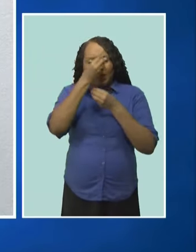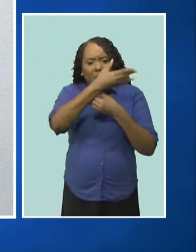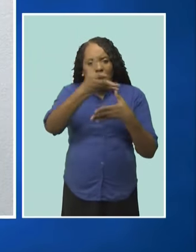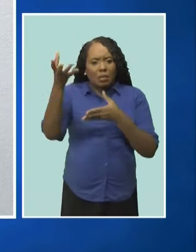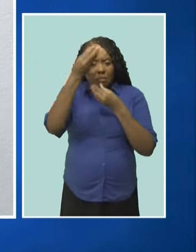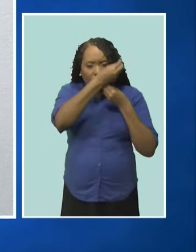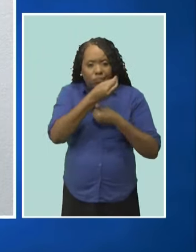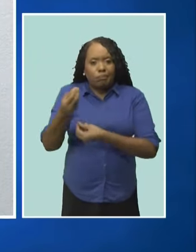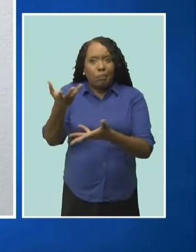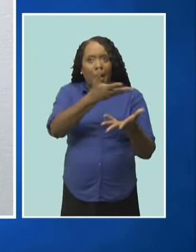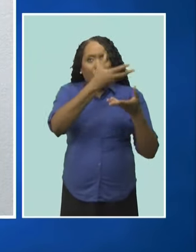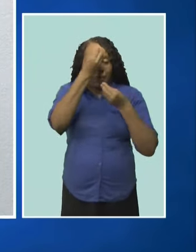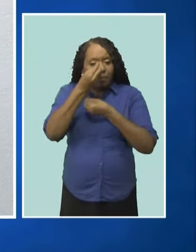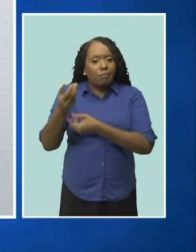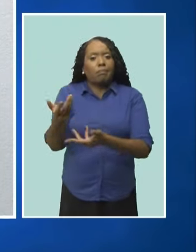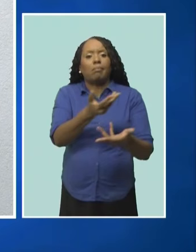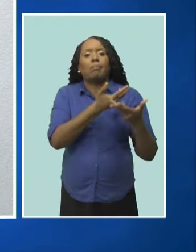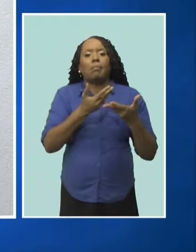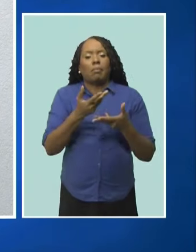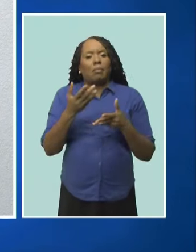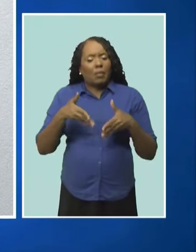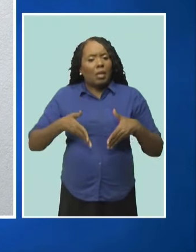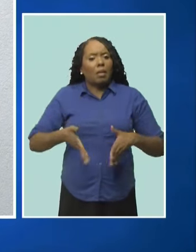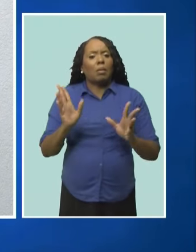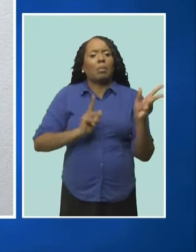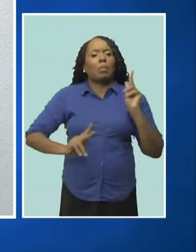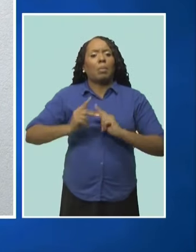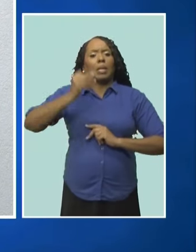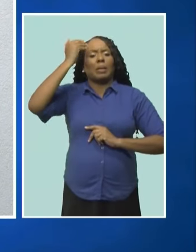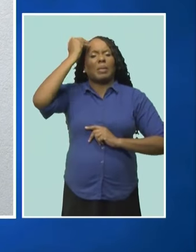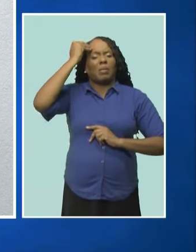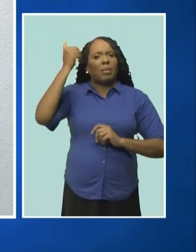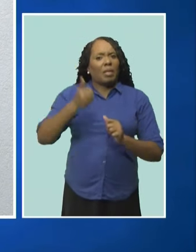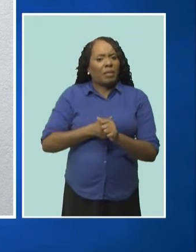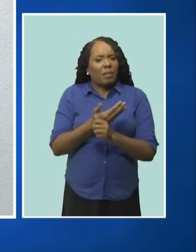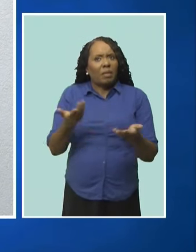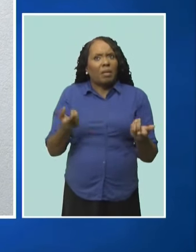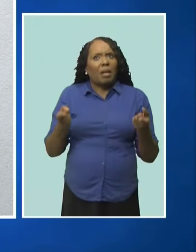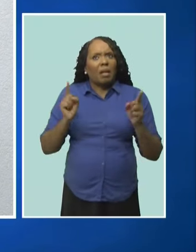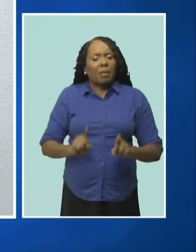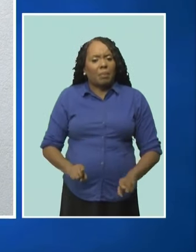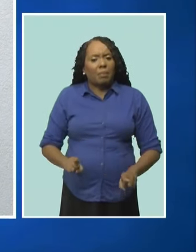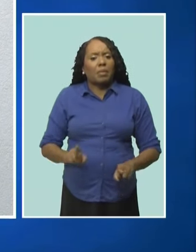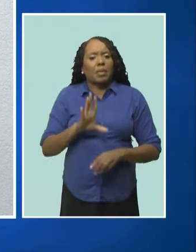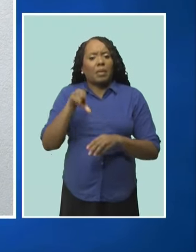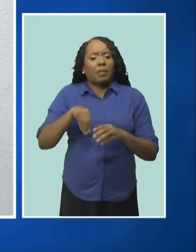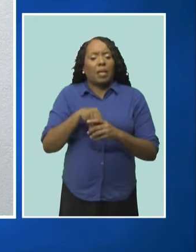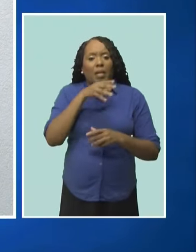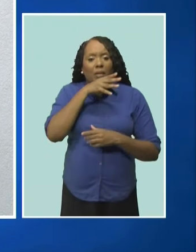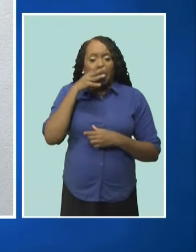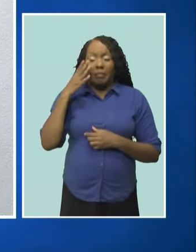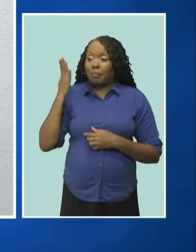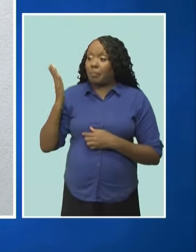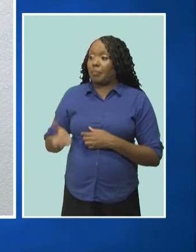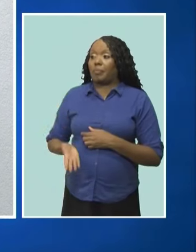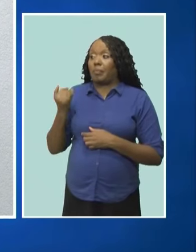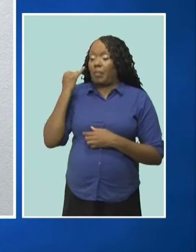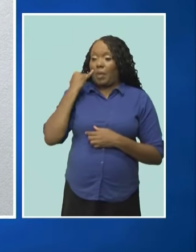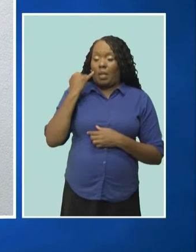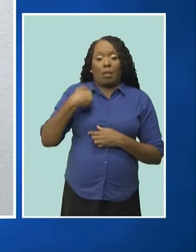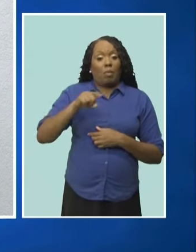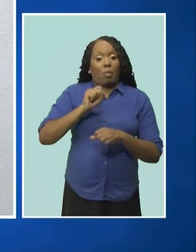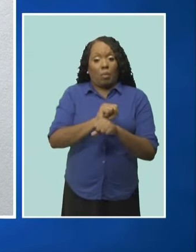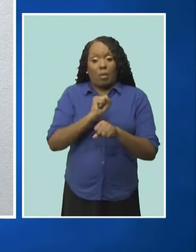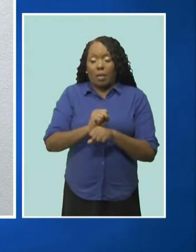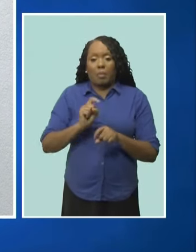to make the public aware of what's happening in agriculture. If we are doing the work and they are not being told, we can't blame them for criticizing.